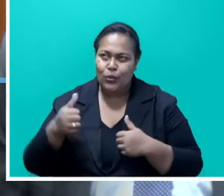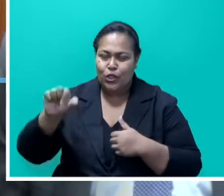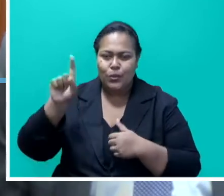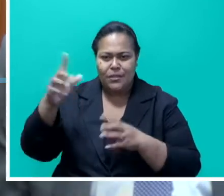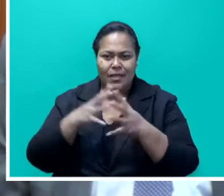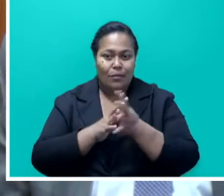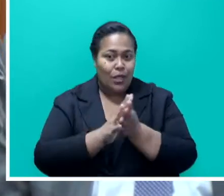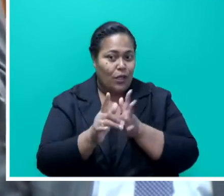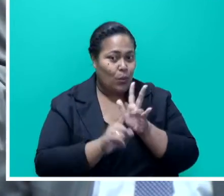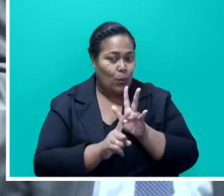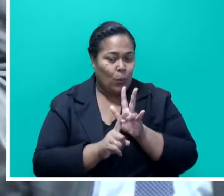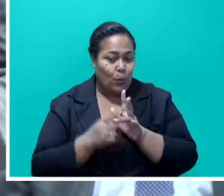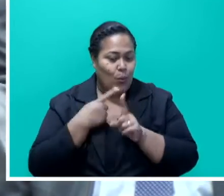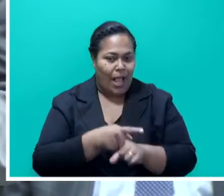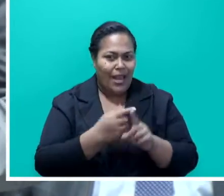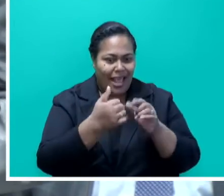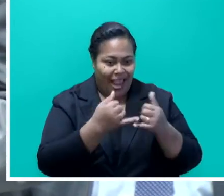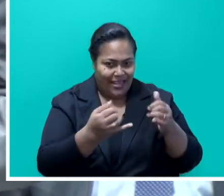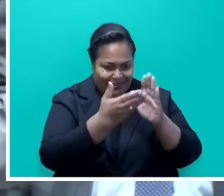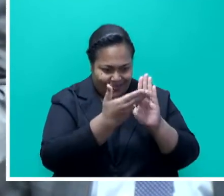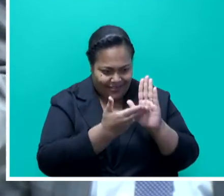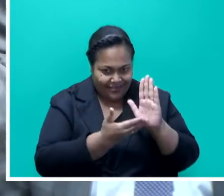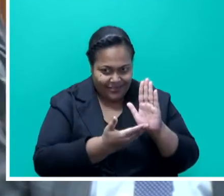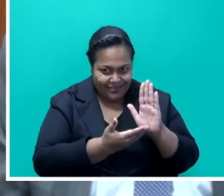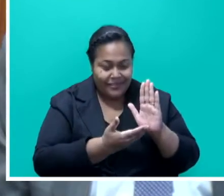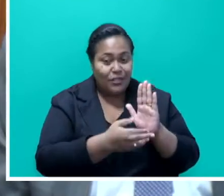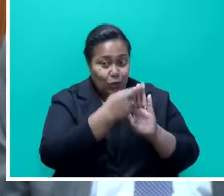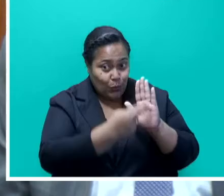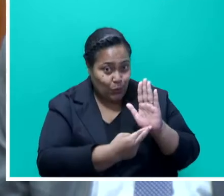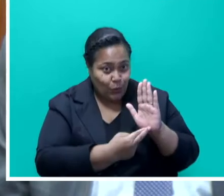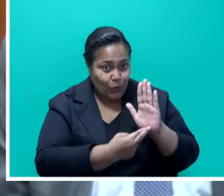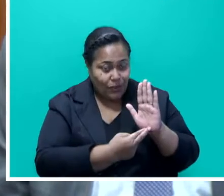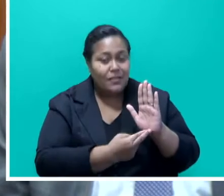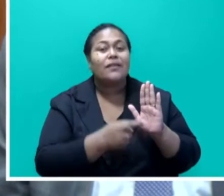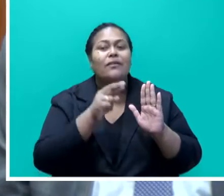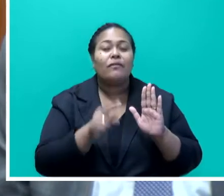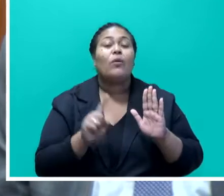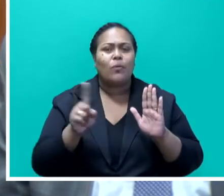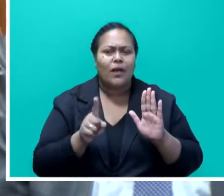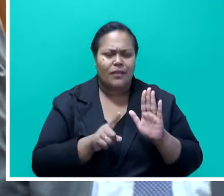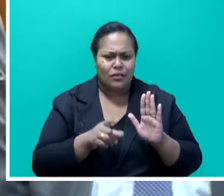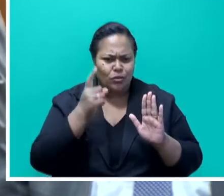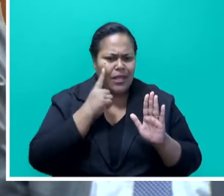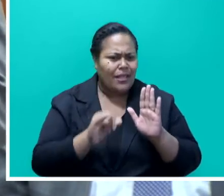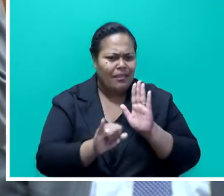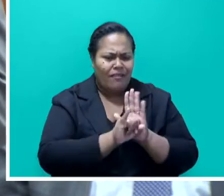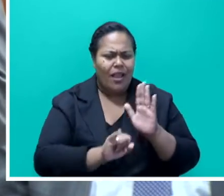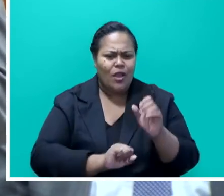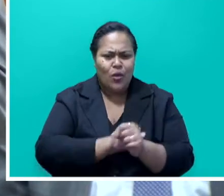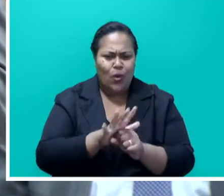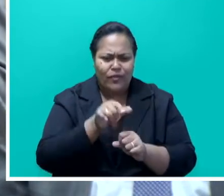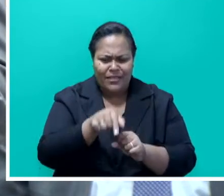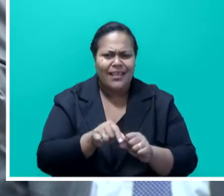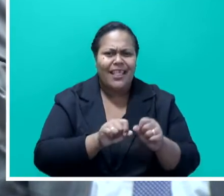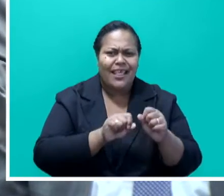is actually a guidance document. It's called the International Guideline for Certification and Classification of COVID-19 Deaths.